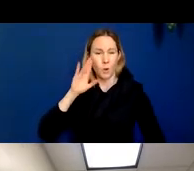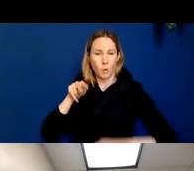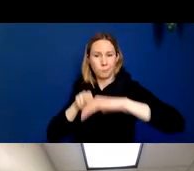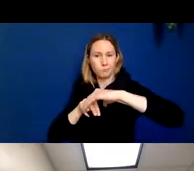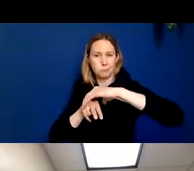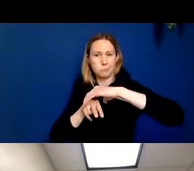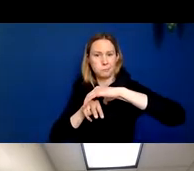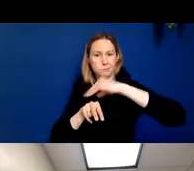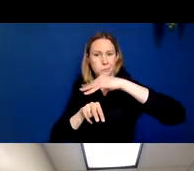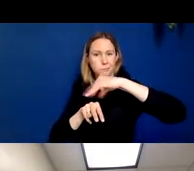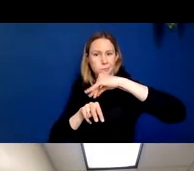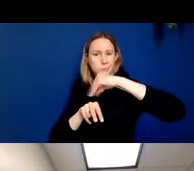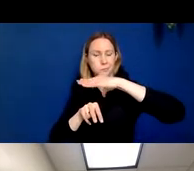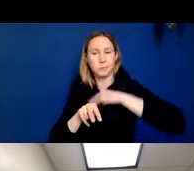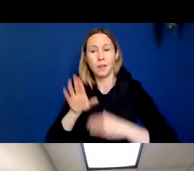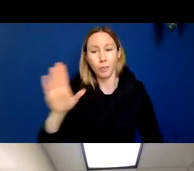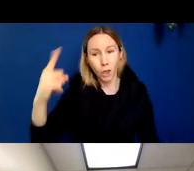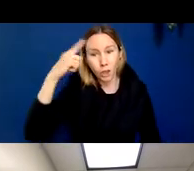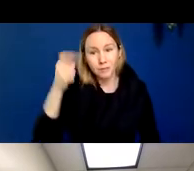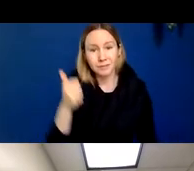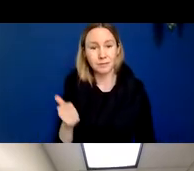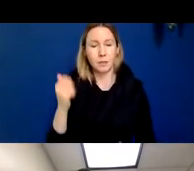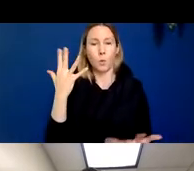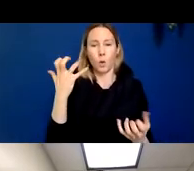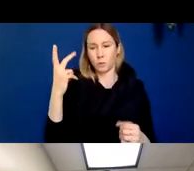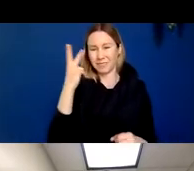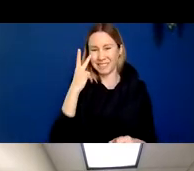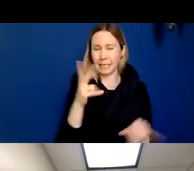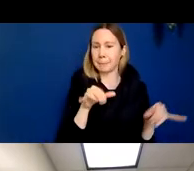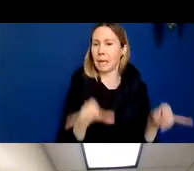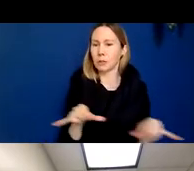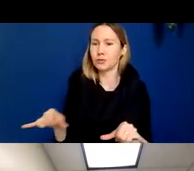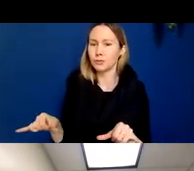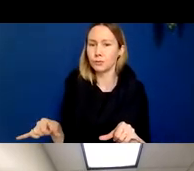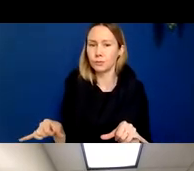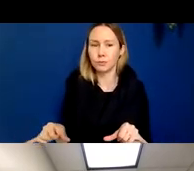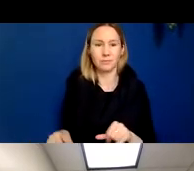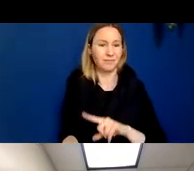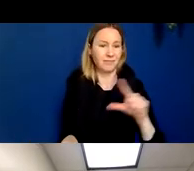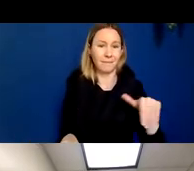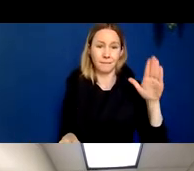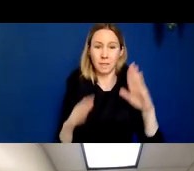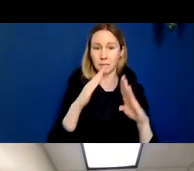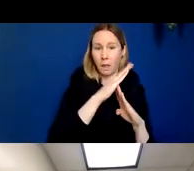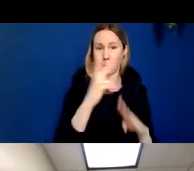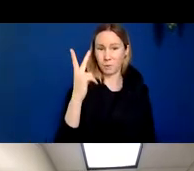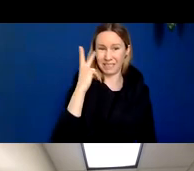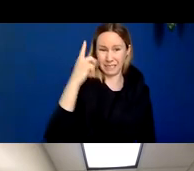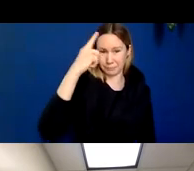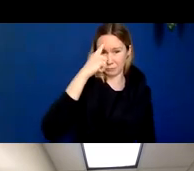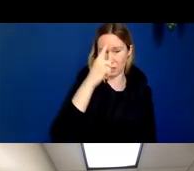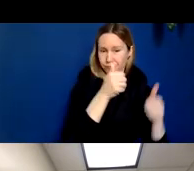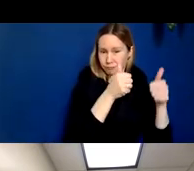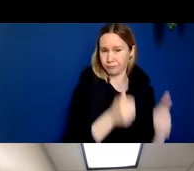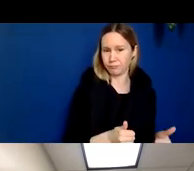neurodegenerative disease, because we're trying to find patterns of atrophy. So at the top here, you see a brain with a neurodegenerative disease. At the bottom